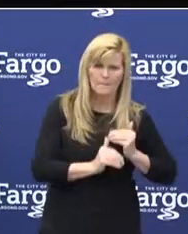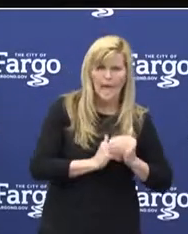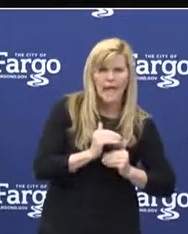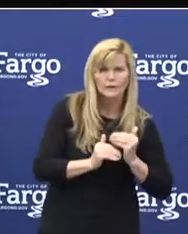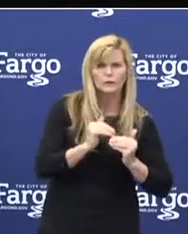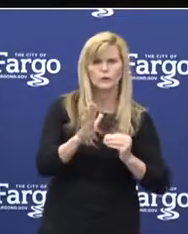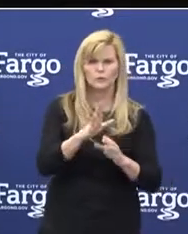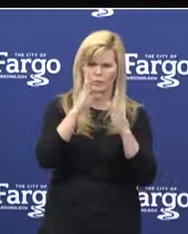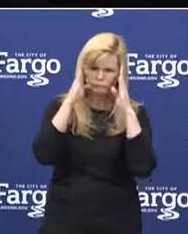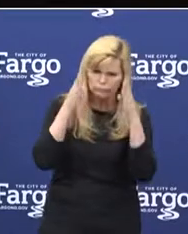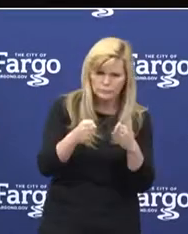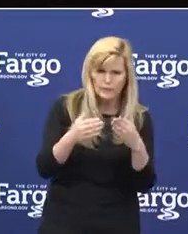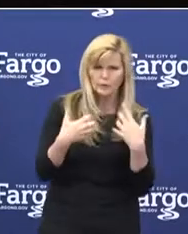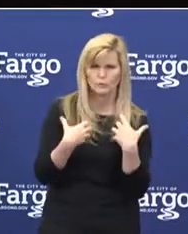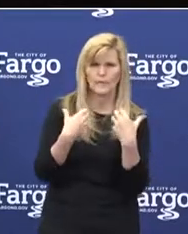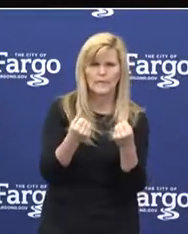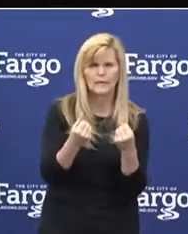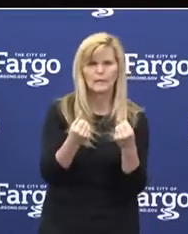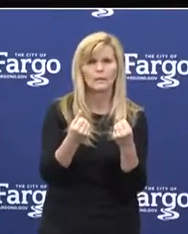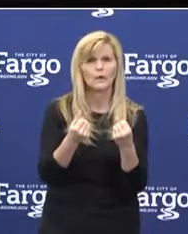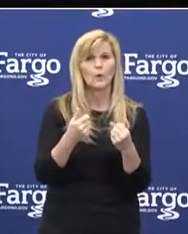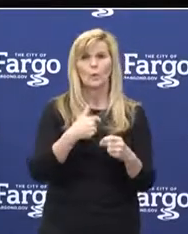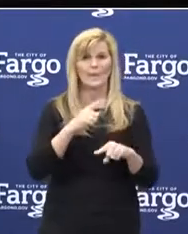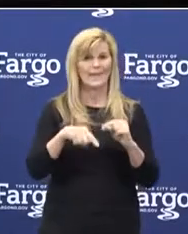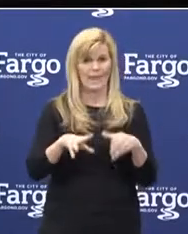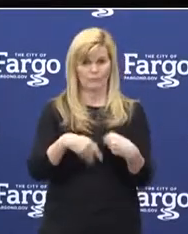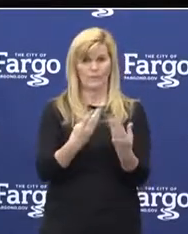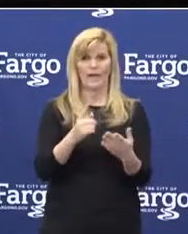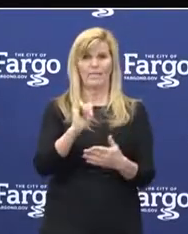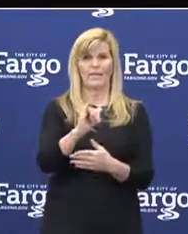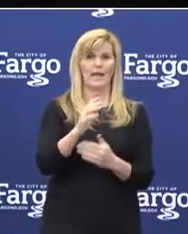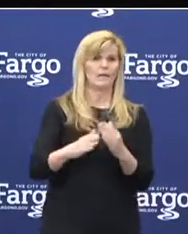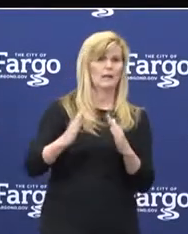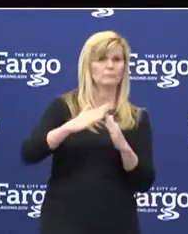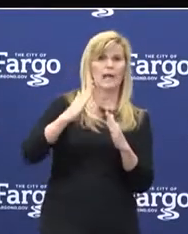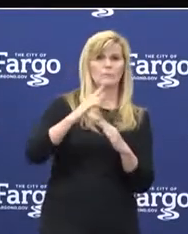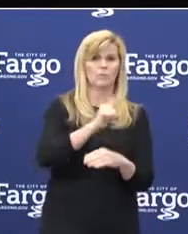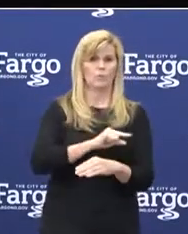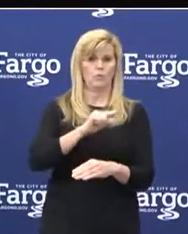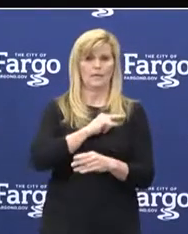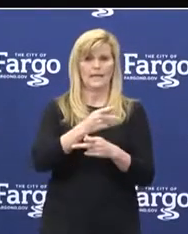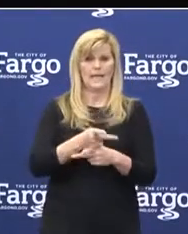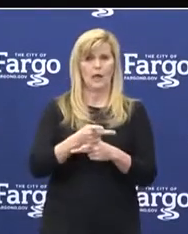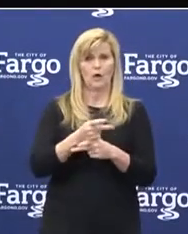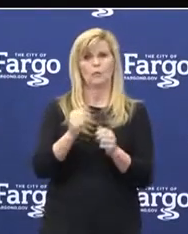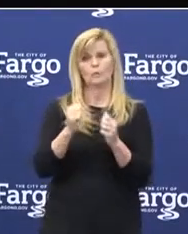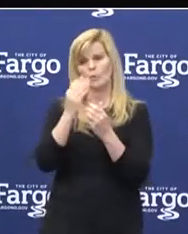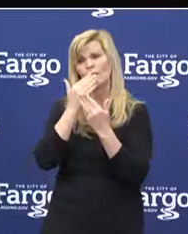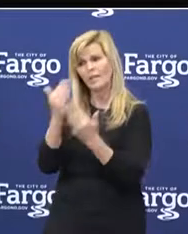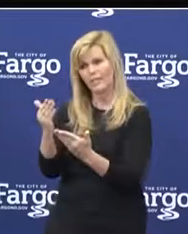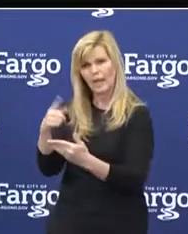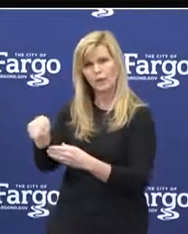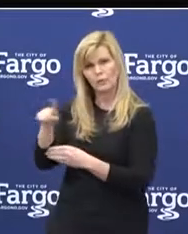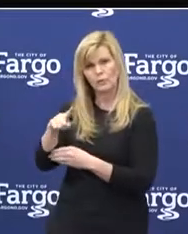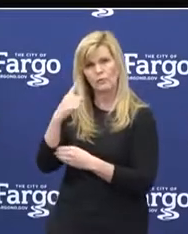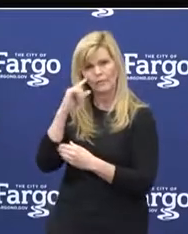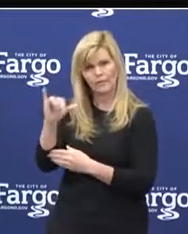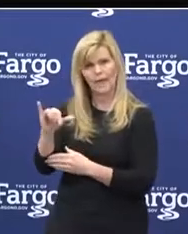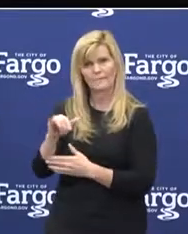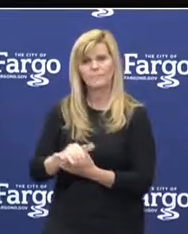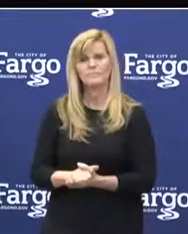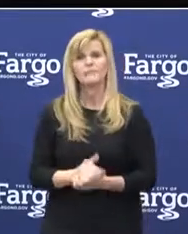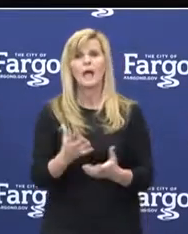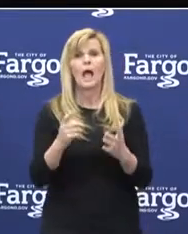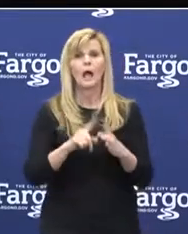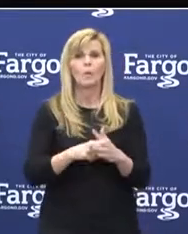healing. We could not provide the care for our patients and our communities without you. Thank you so much. I'd like to